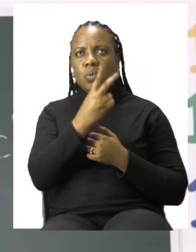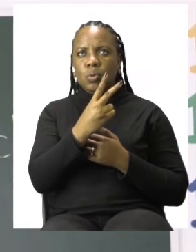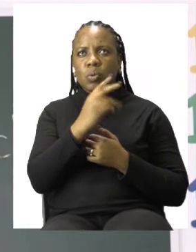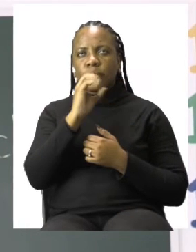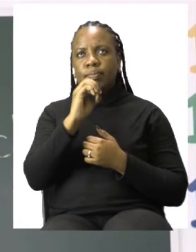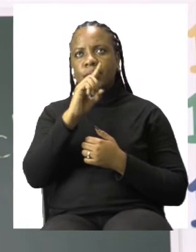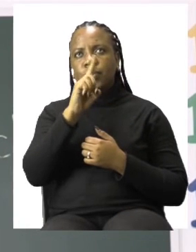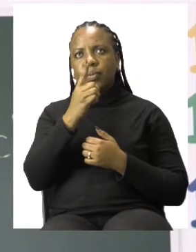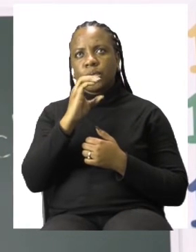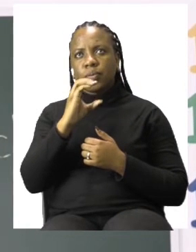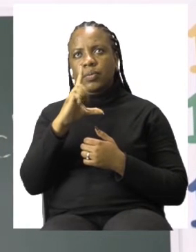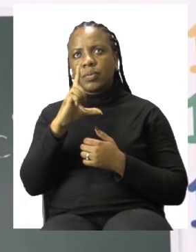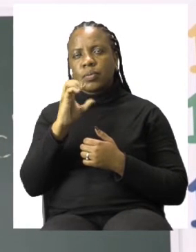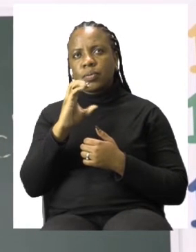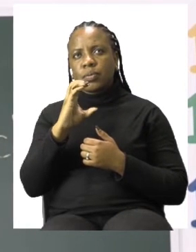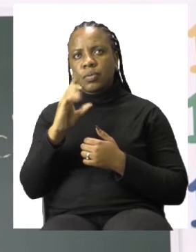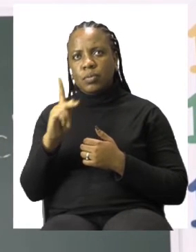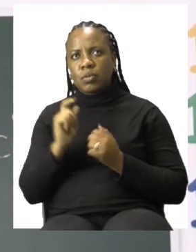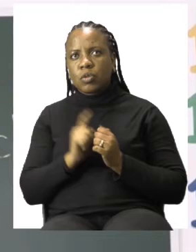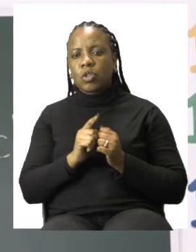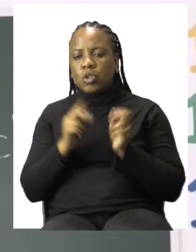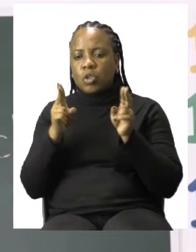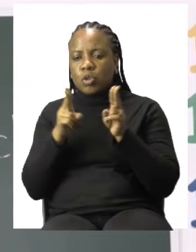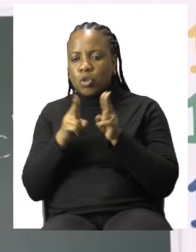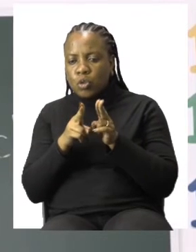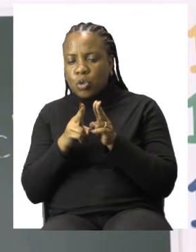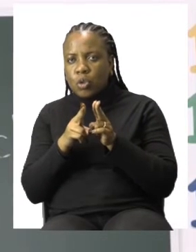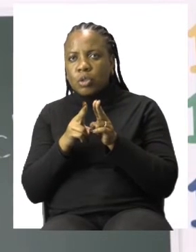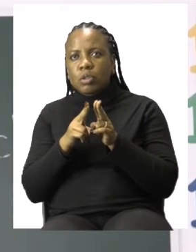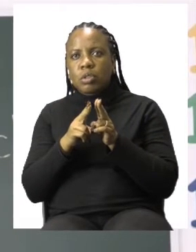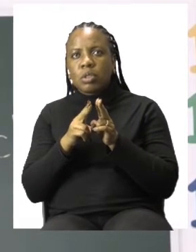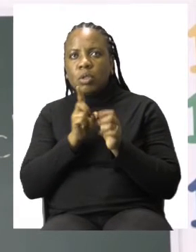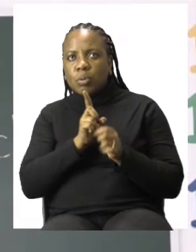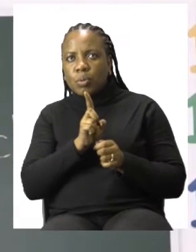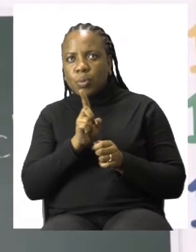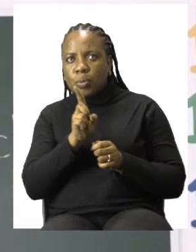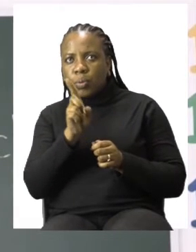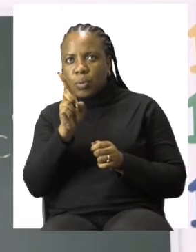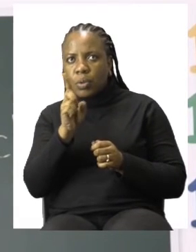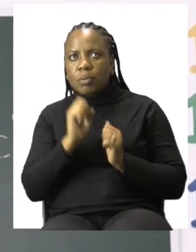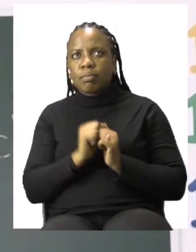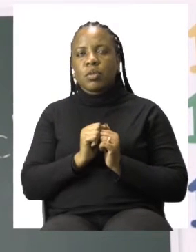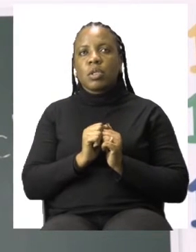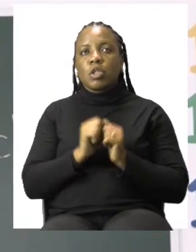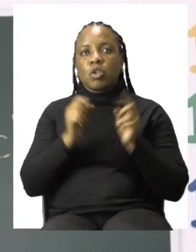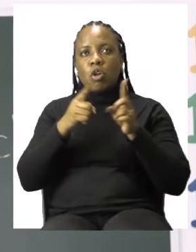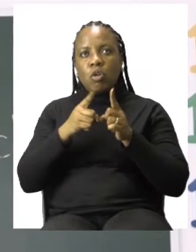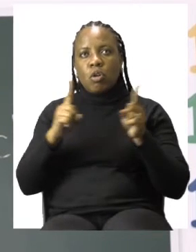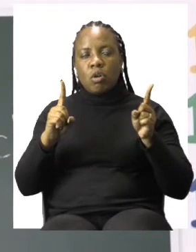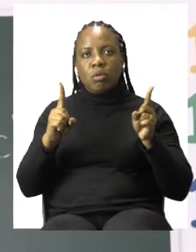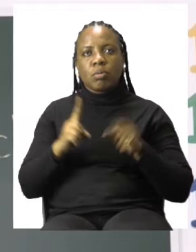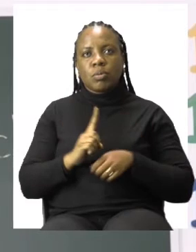2. Now we have said it is 2 o'clock.